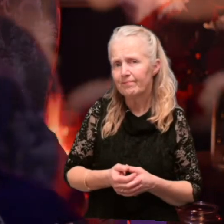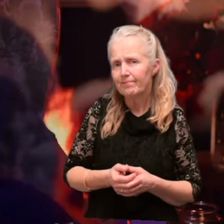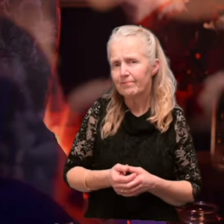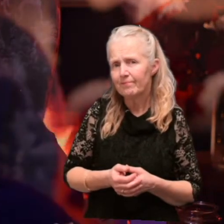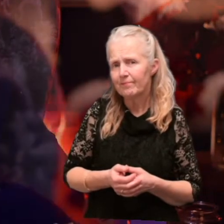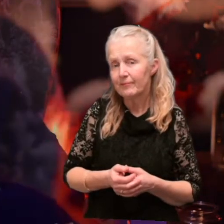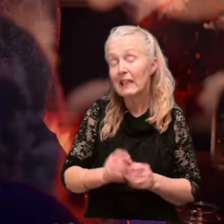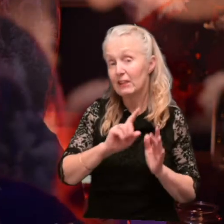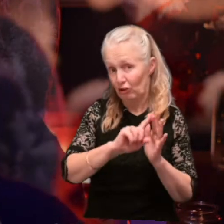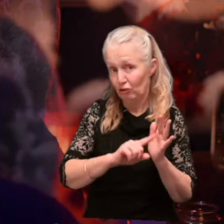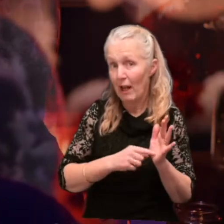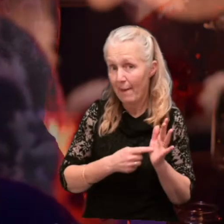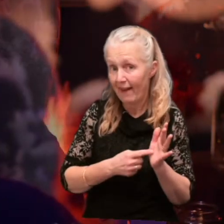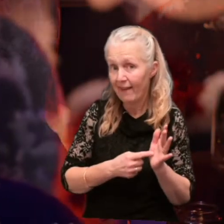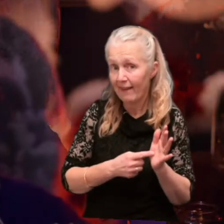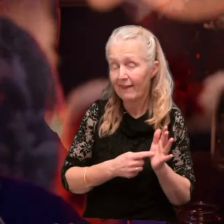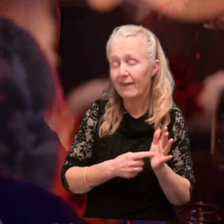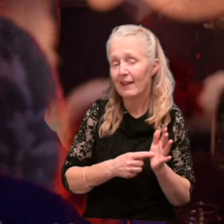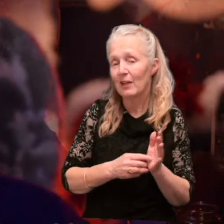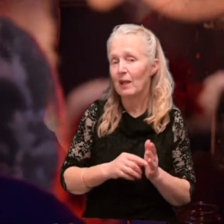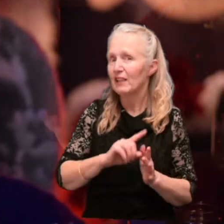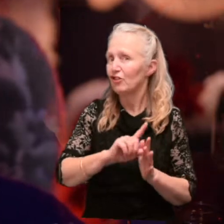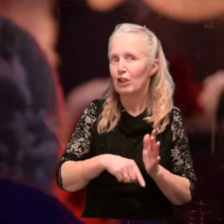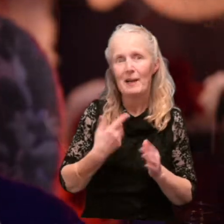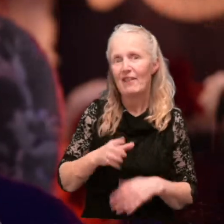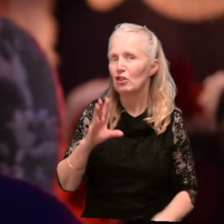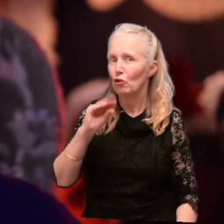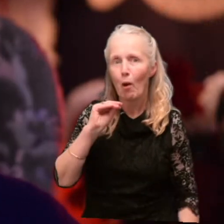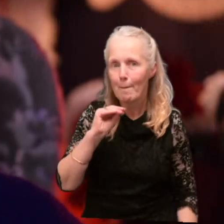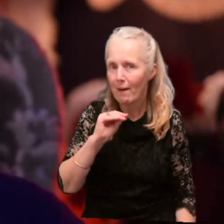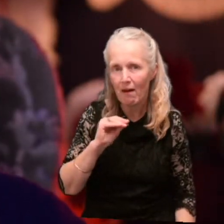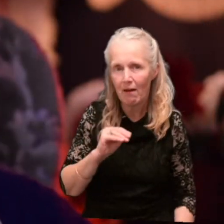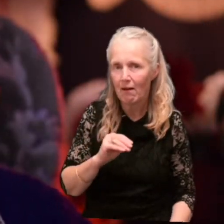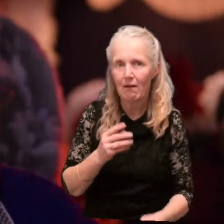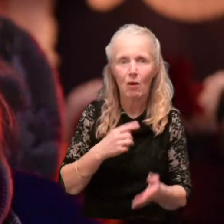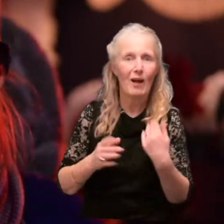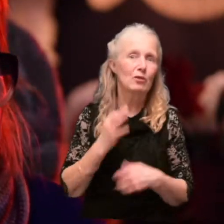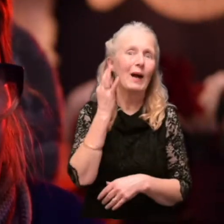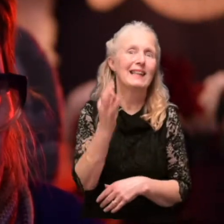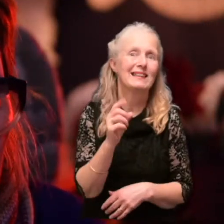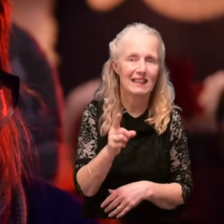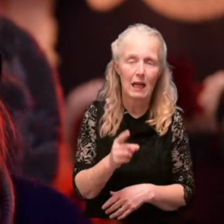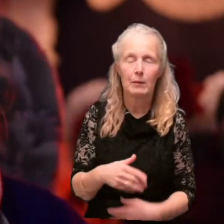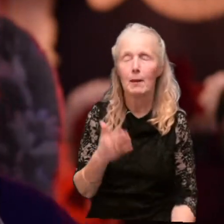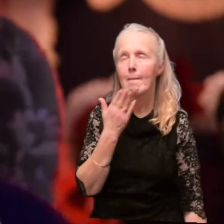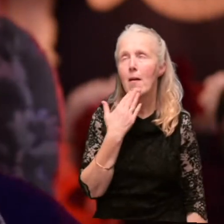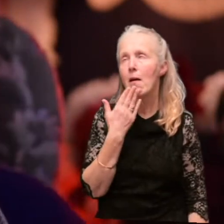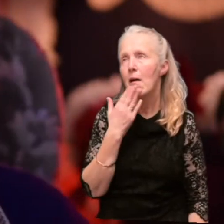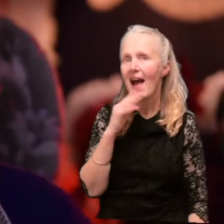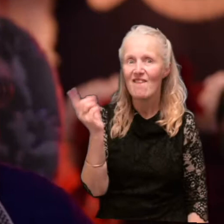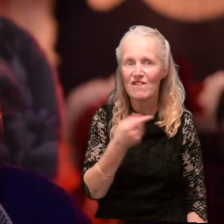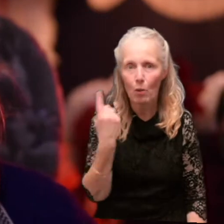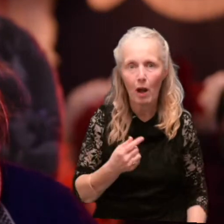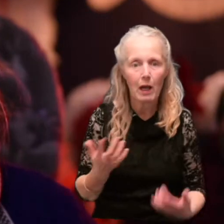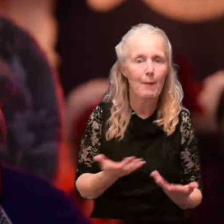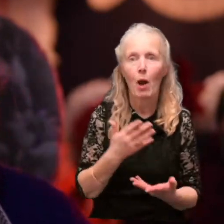And Jimmy, well, Jimmy never shuts up about things. mean, you don't have to ask him. In fact, he bores the pants off everybody about where